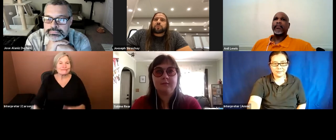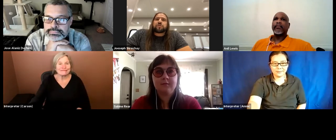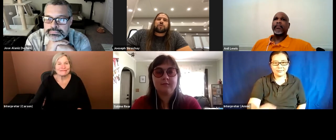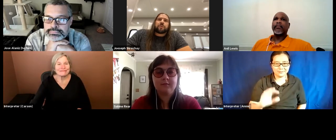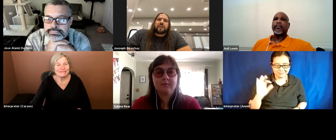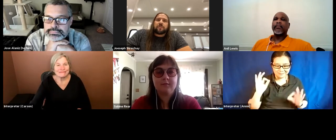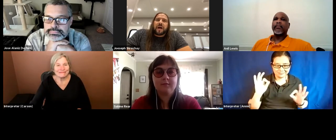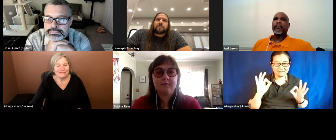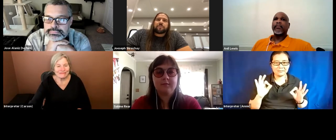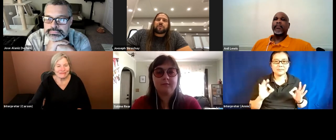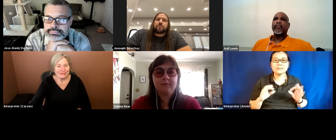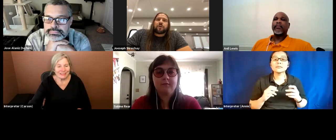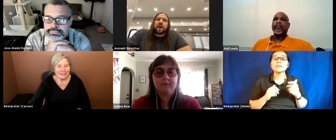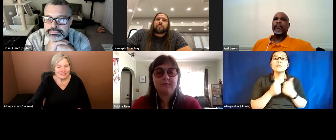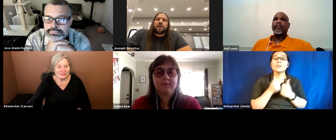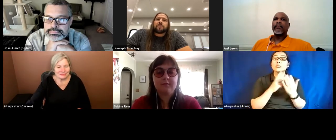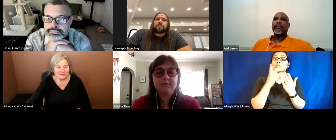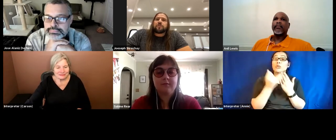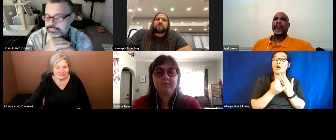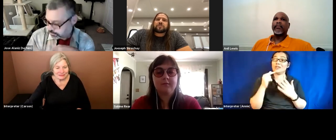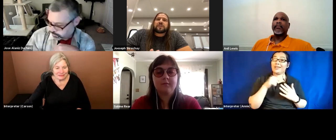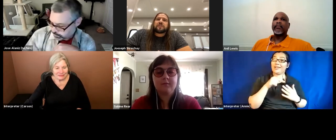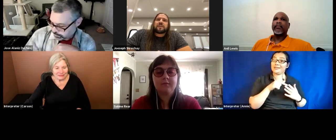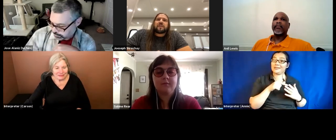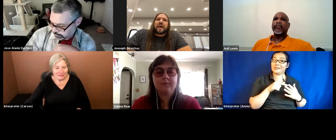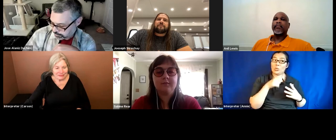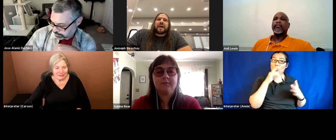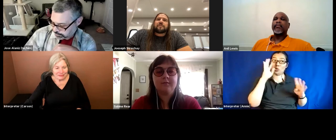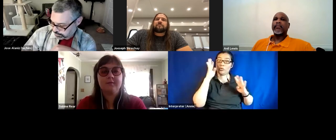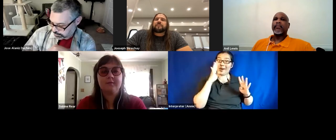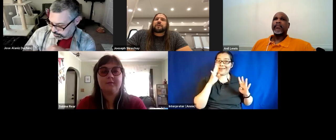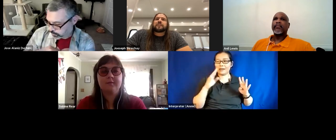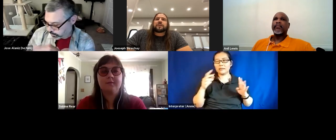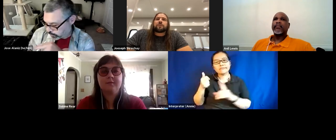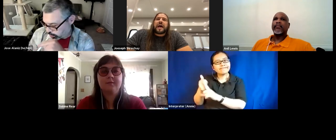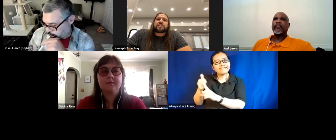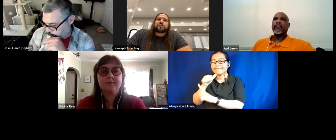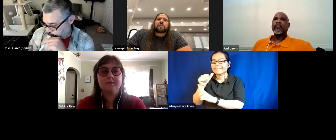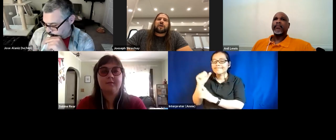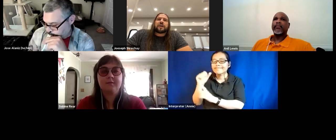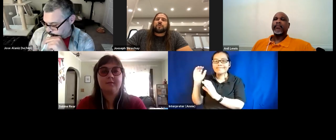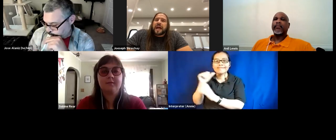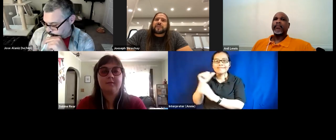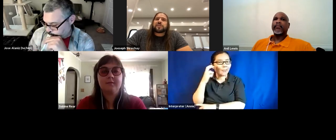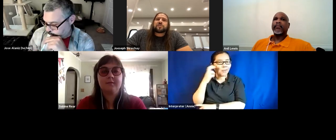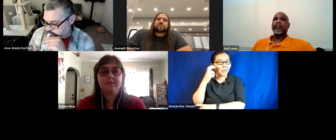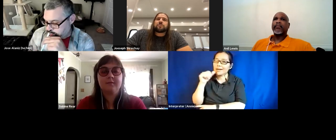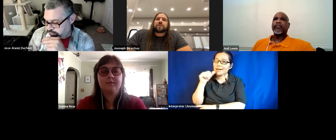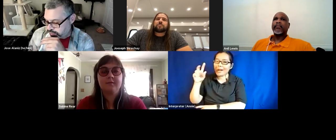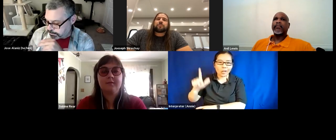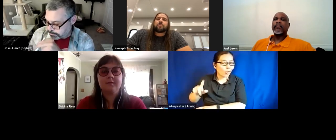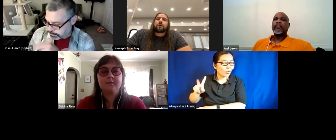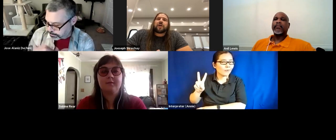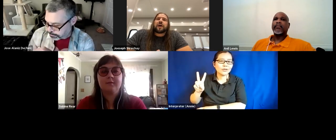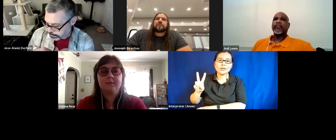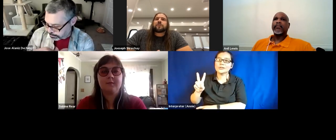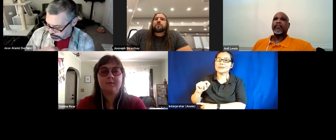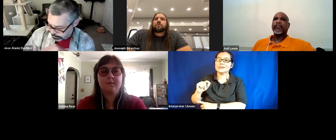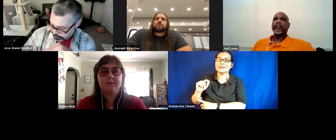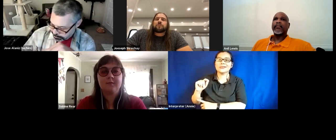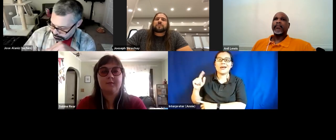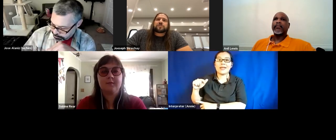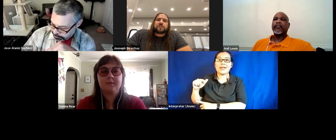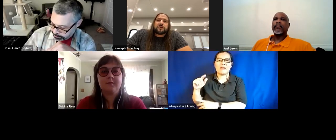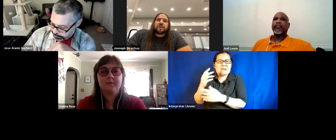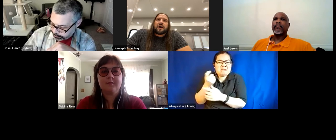most are created by people who are not blind or low vision, have had very little action, interaction to people who are blind